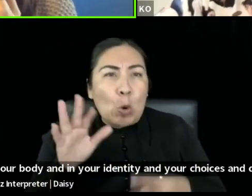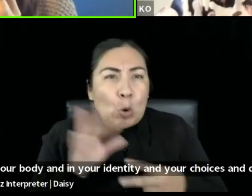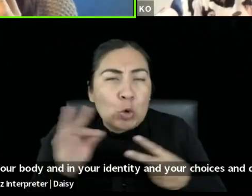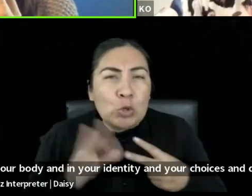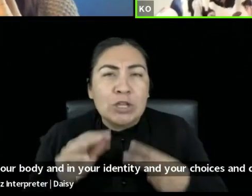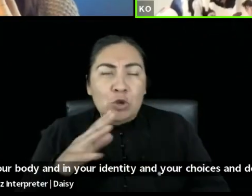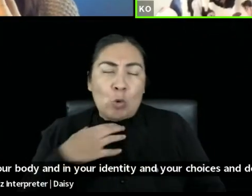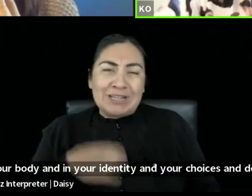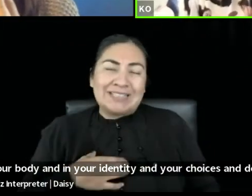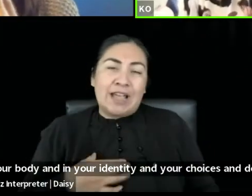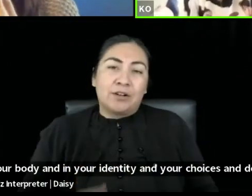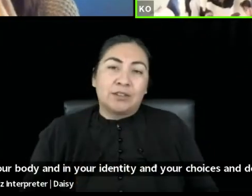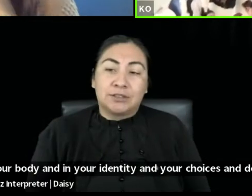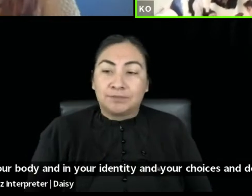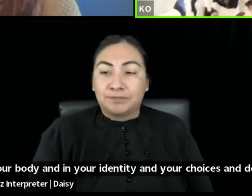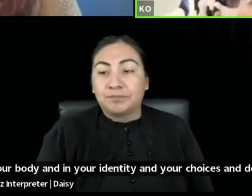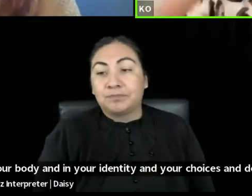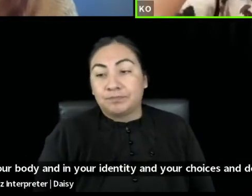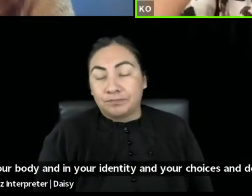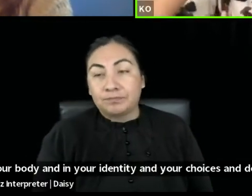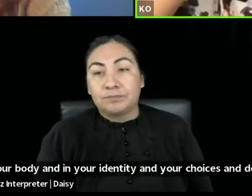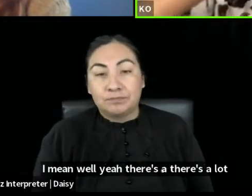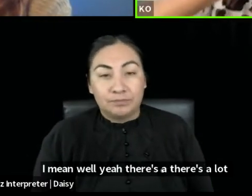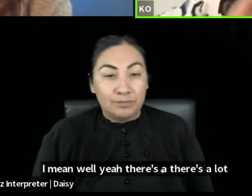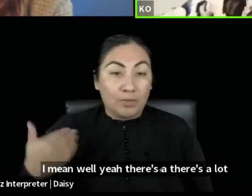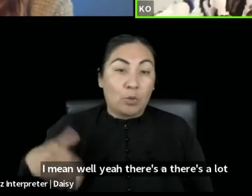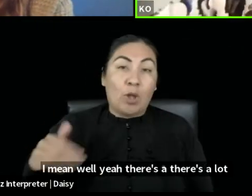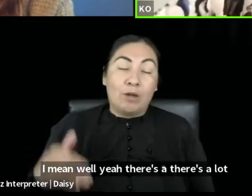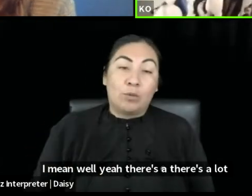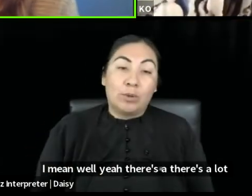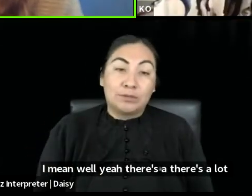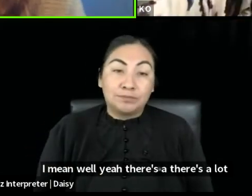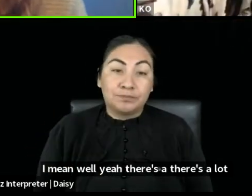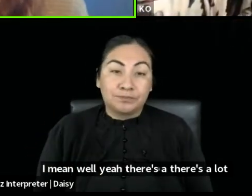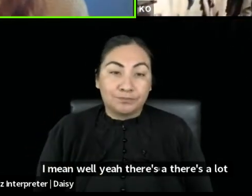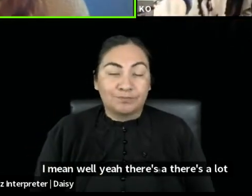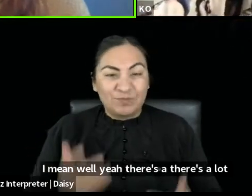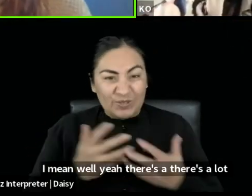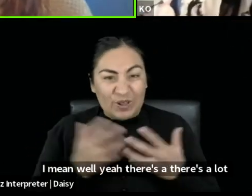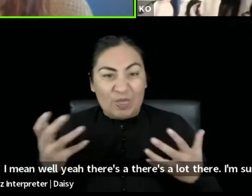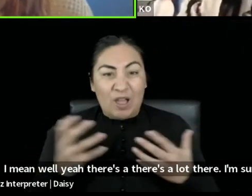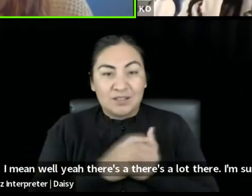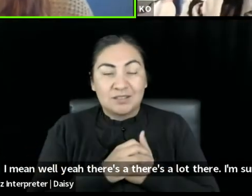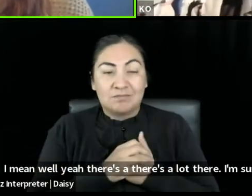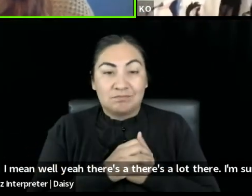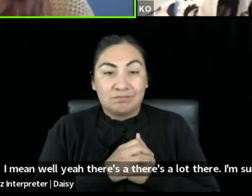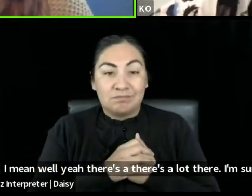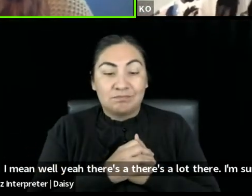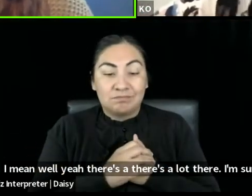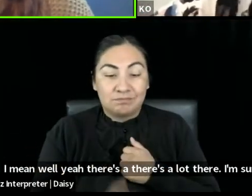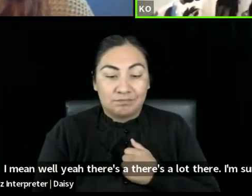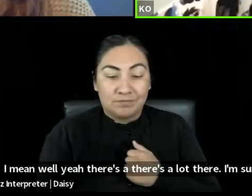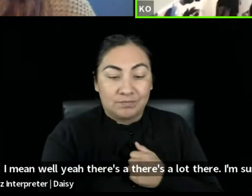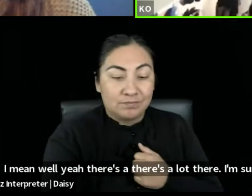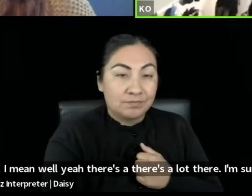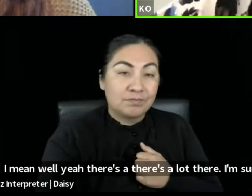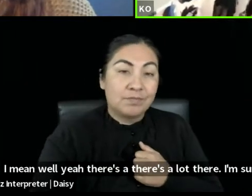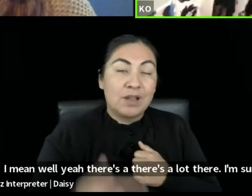I mean, wow. Yeah, there's, there's a lot there. Um, sure. I, I feel like there,